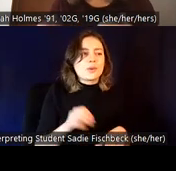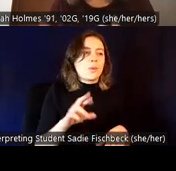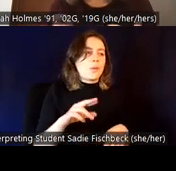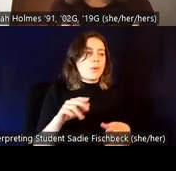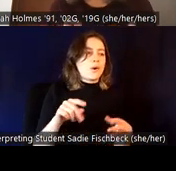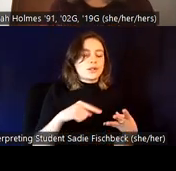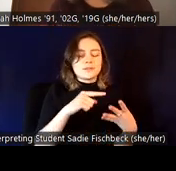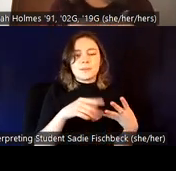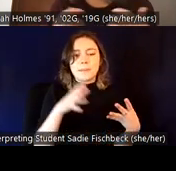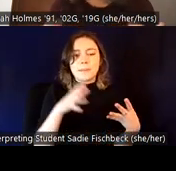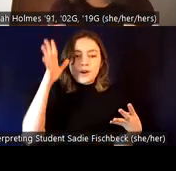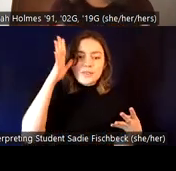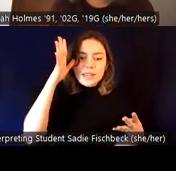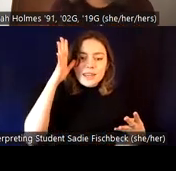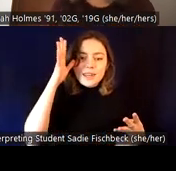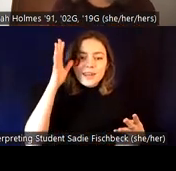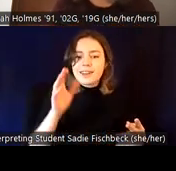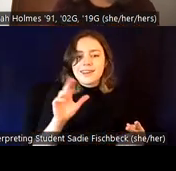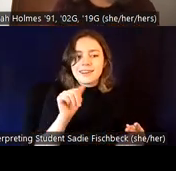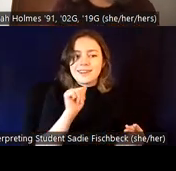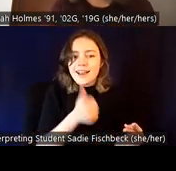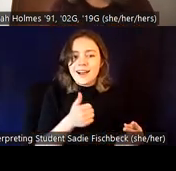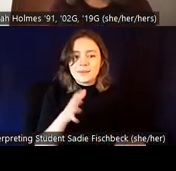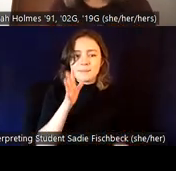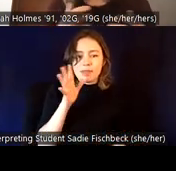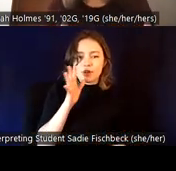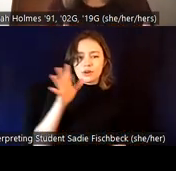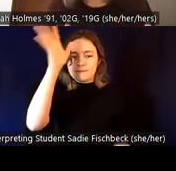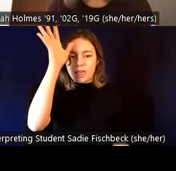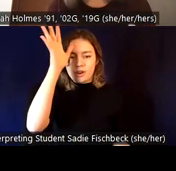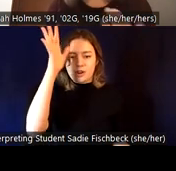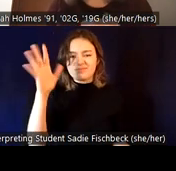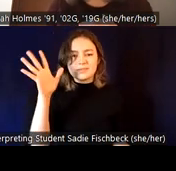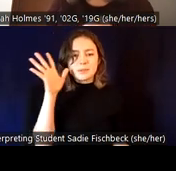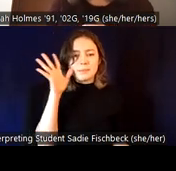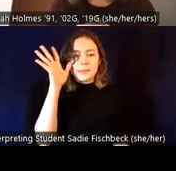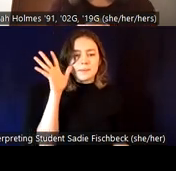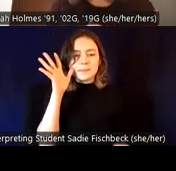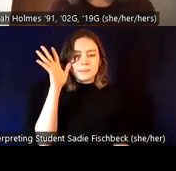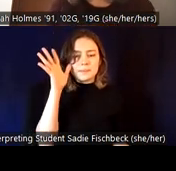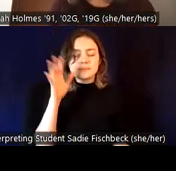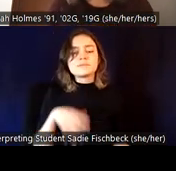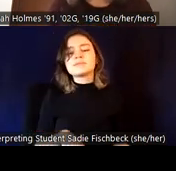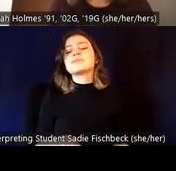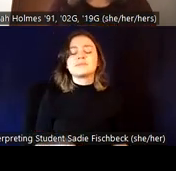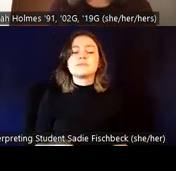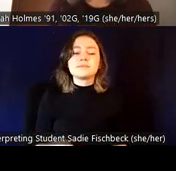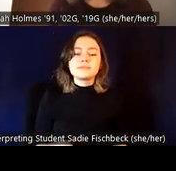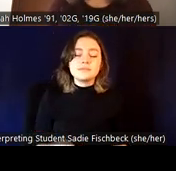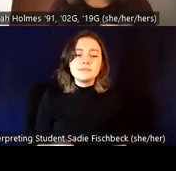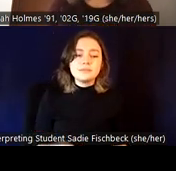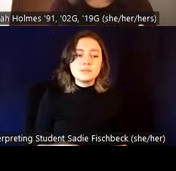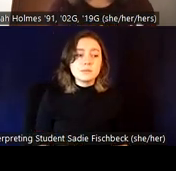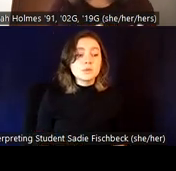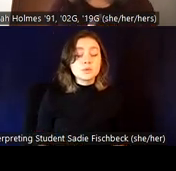instead of mother or father, cause you never know what someone's situation might be. It's also important to remember that, you know, some folks are growing up in